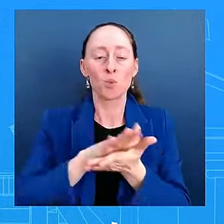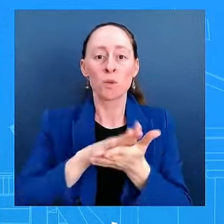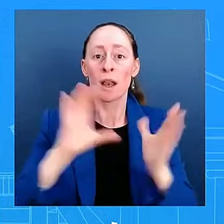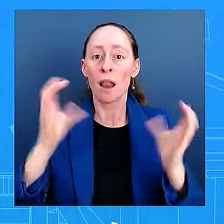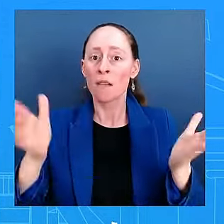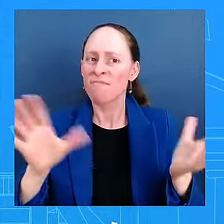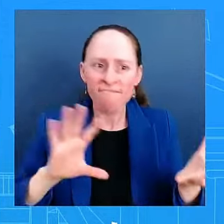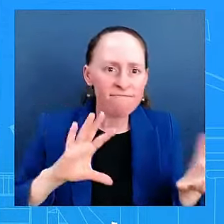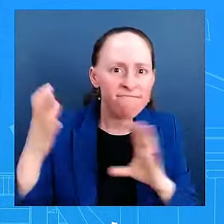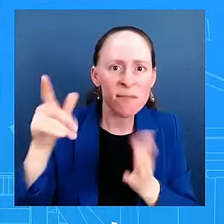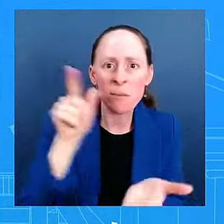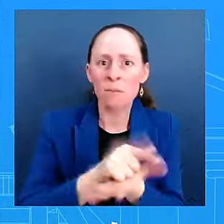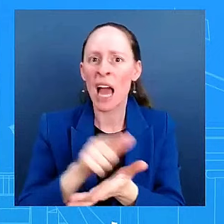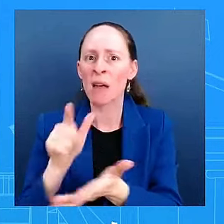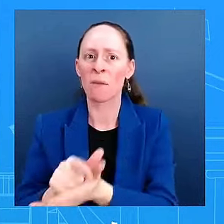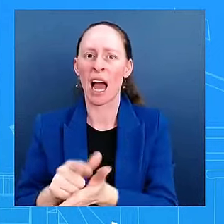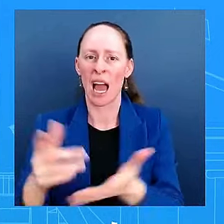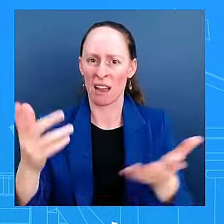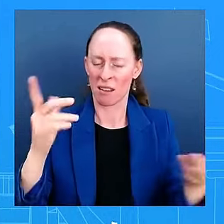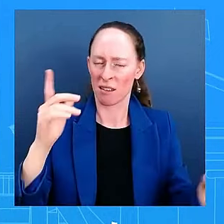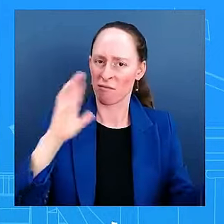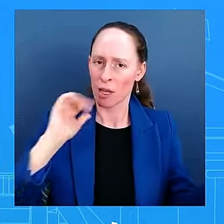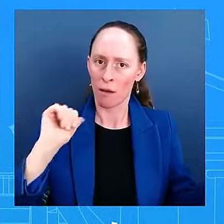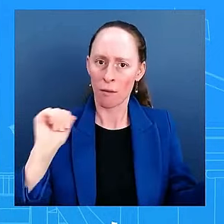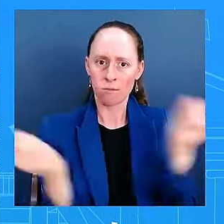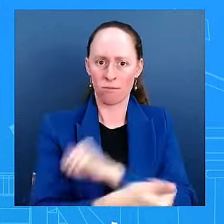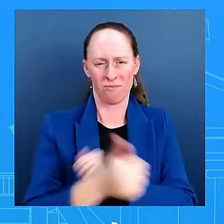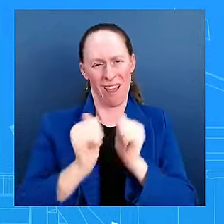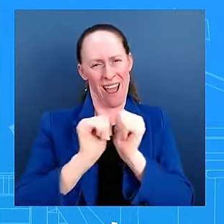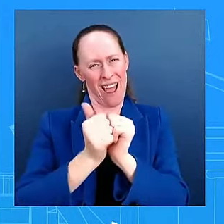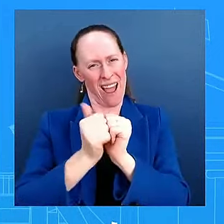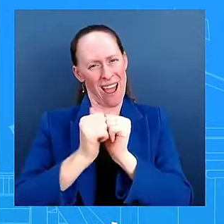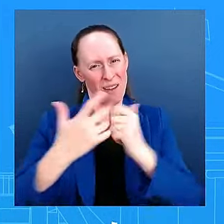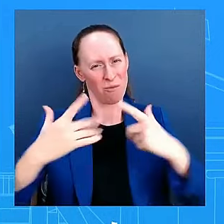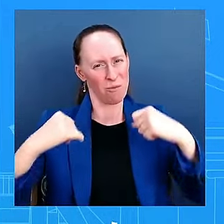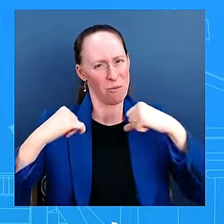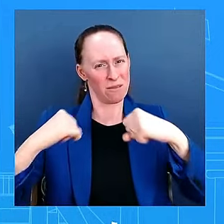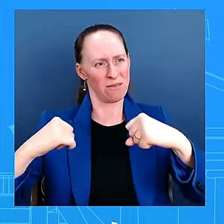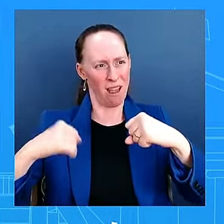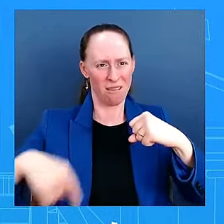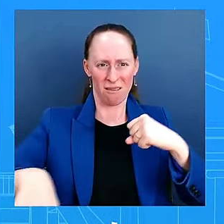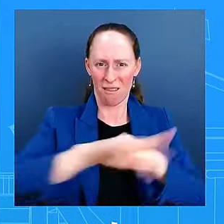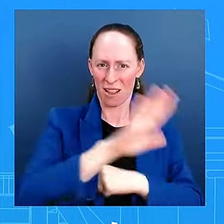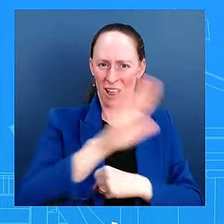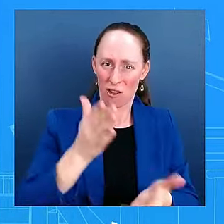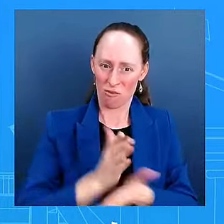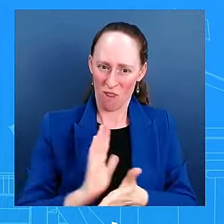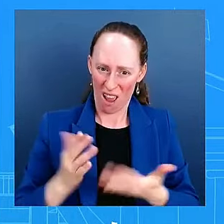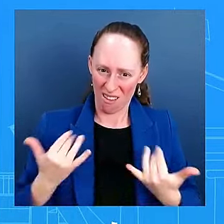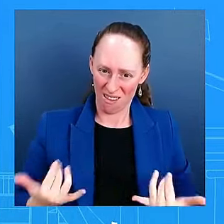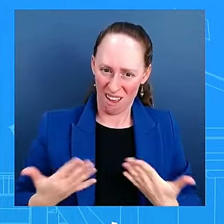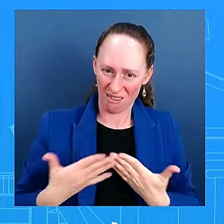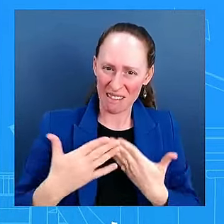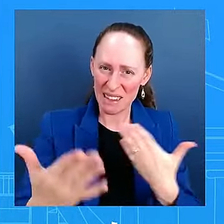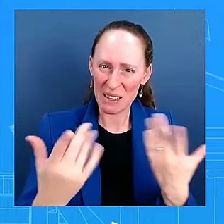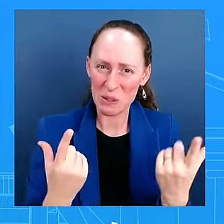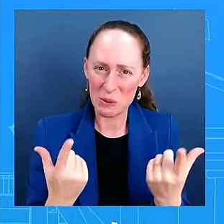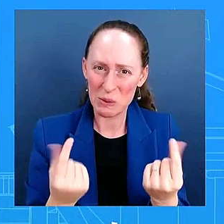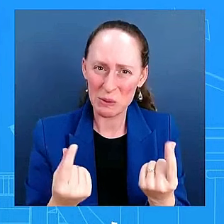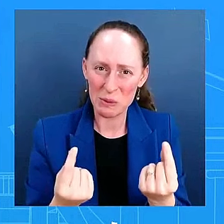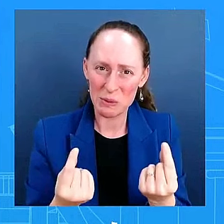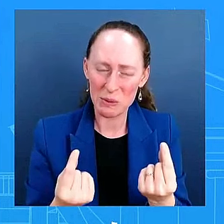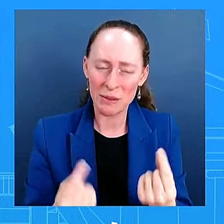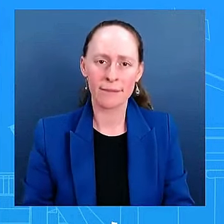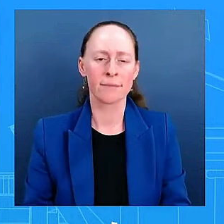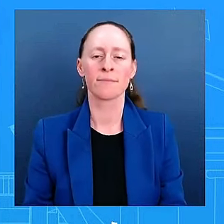civil rights, his agenda in these final days? So look, the president and the vice president, as you know, have put civil rights as one of the top issues